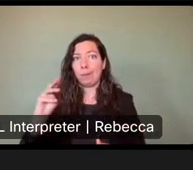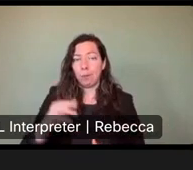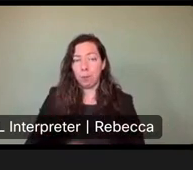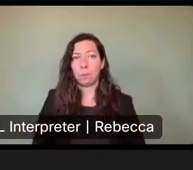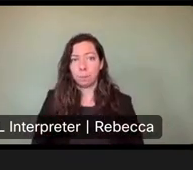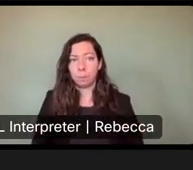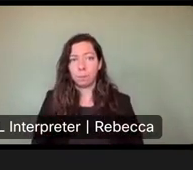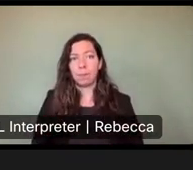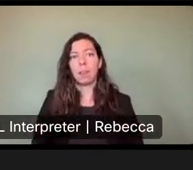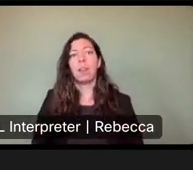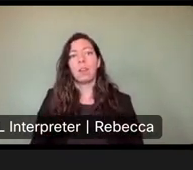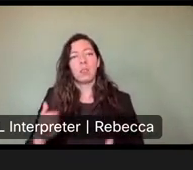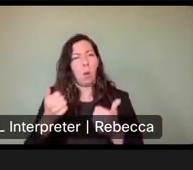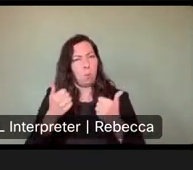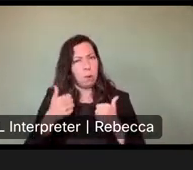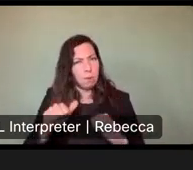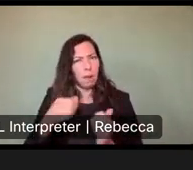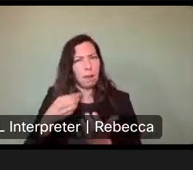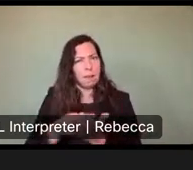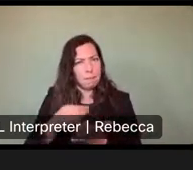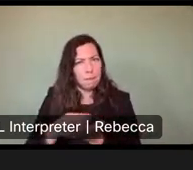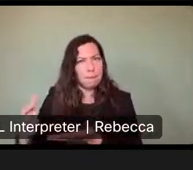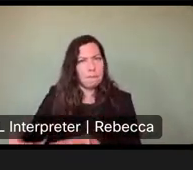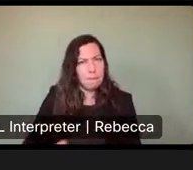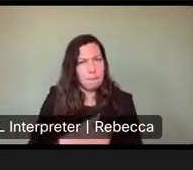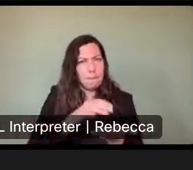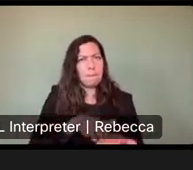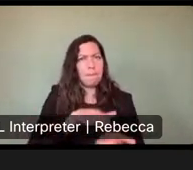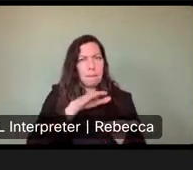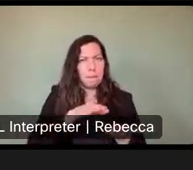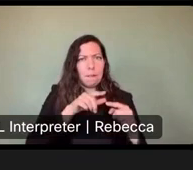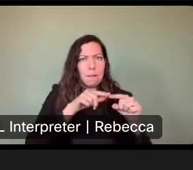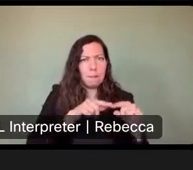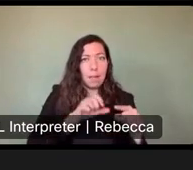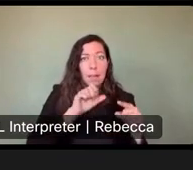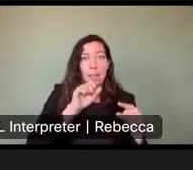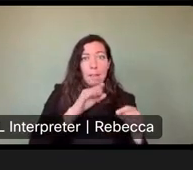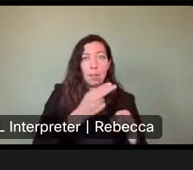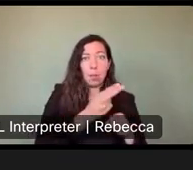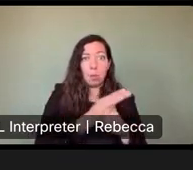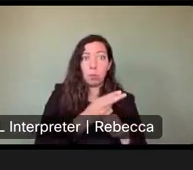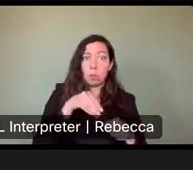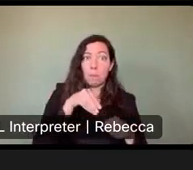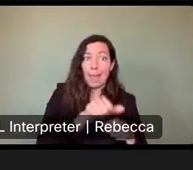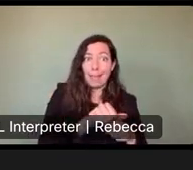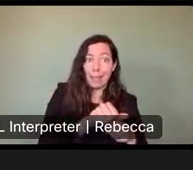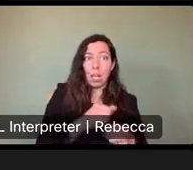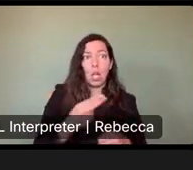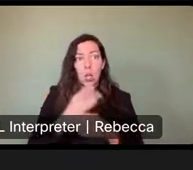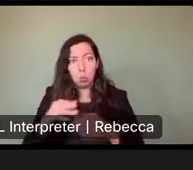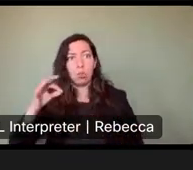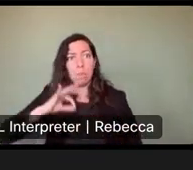you know, it's trying to generate a revenue that's based on a user user pay user benefits scenario, which most state park fees